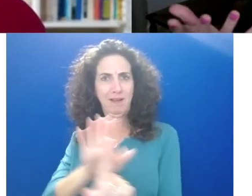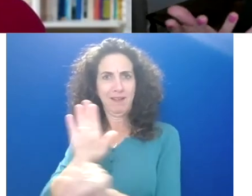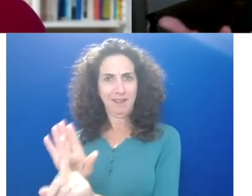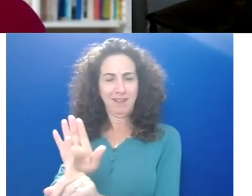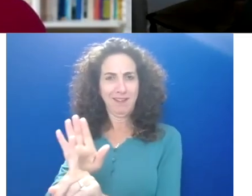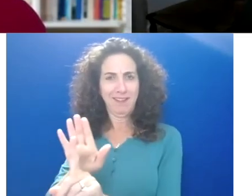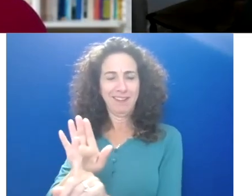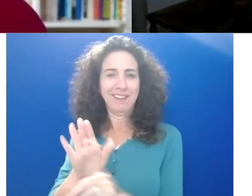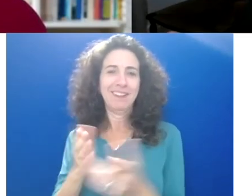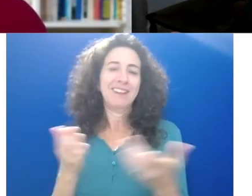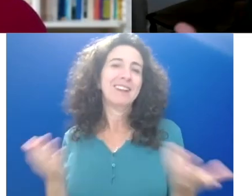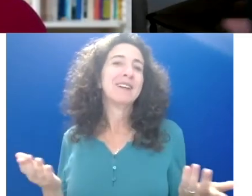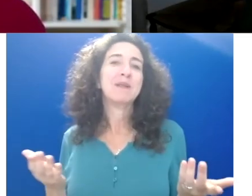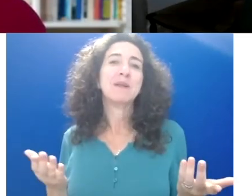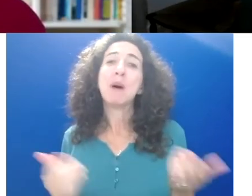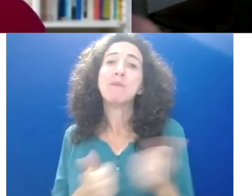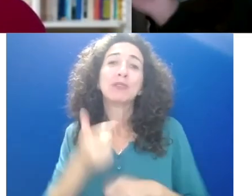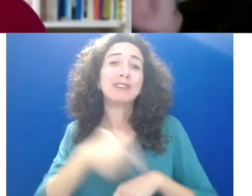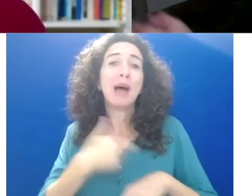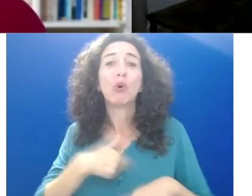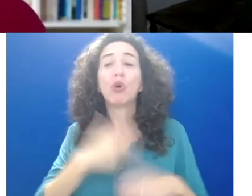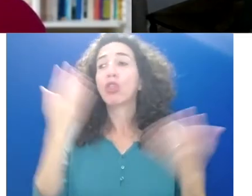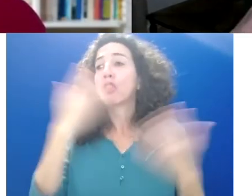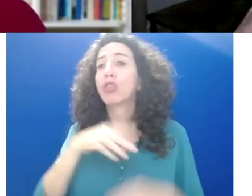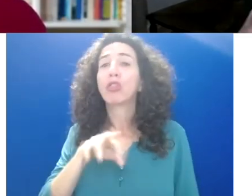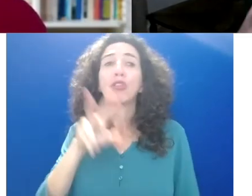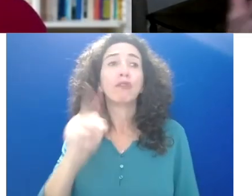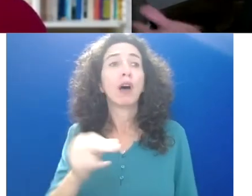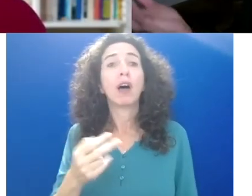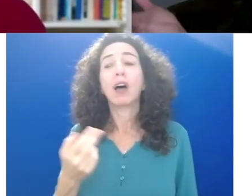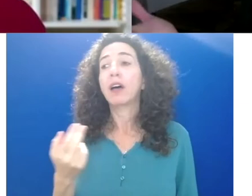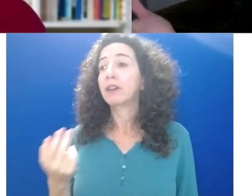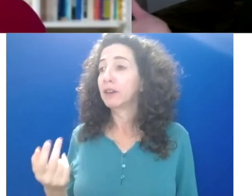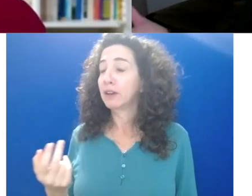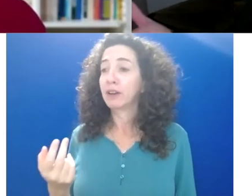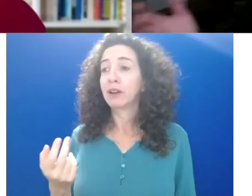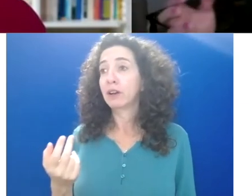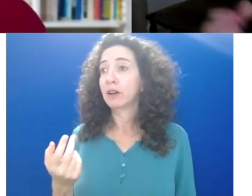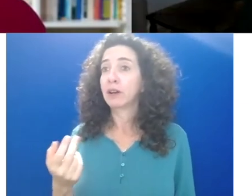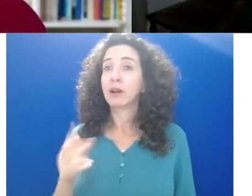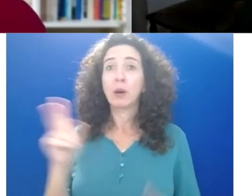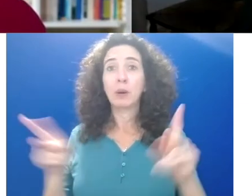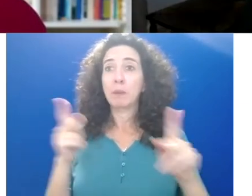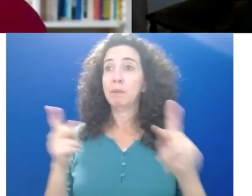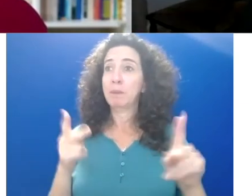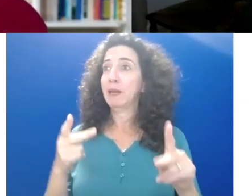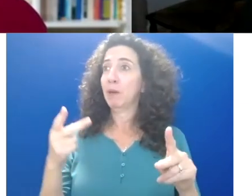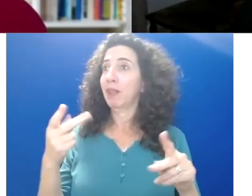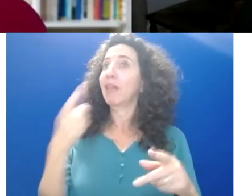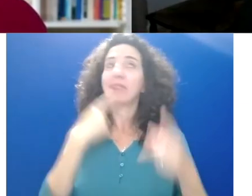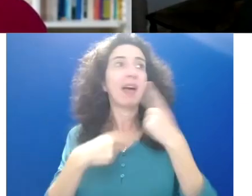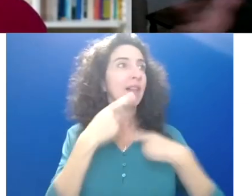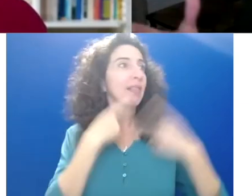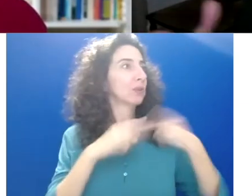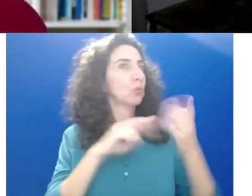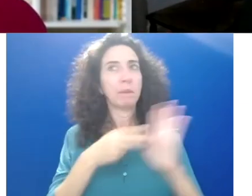kind of, since we don't think about fun much, we go along with whatever we've kind of been conditioned to think of as fun or maybe the people we used to think are